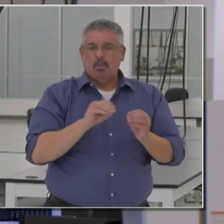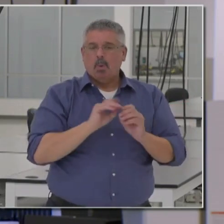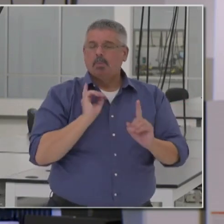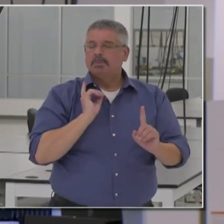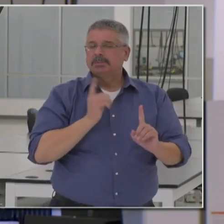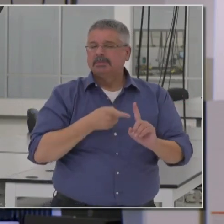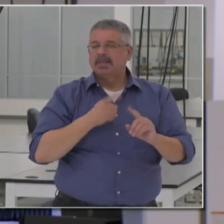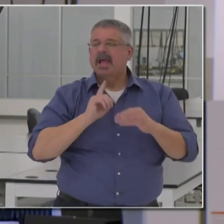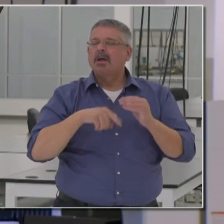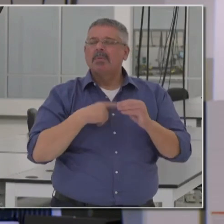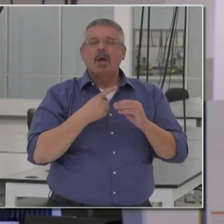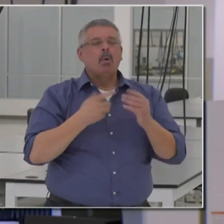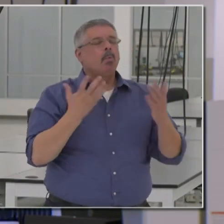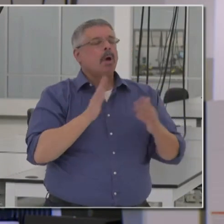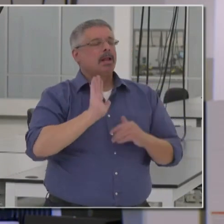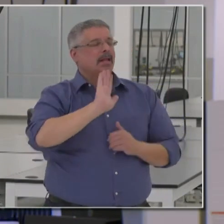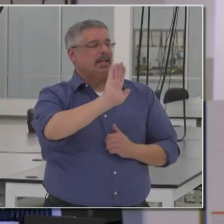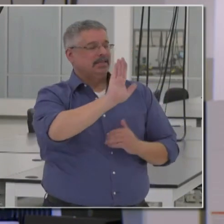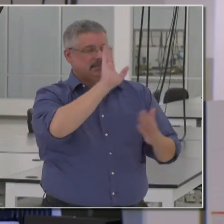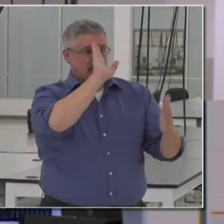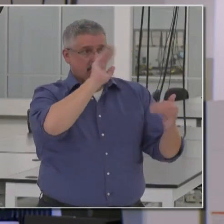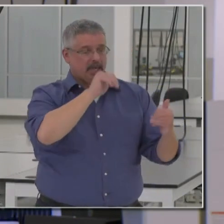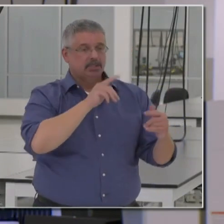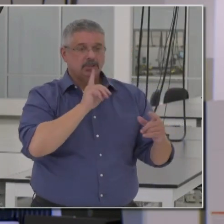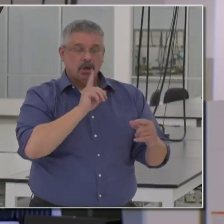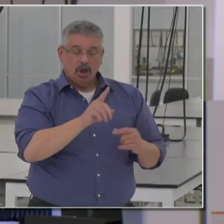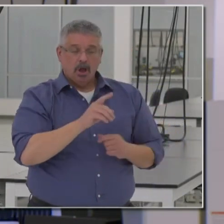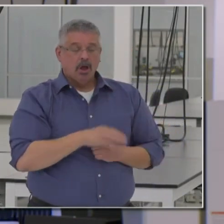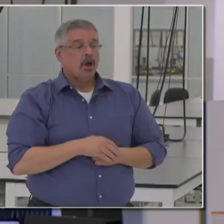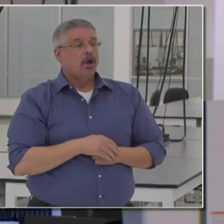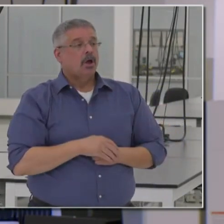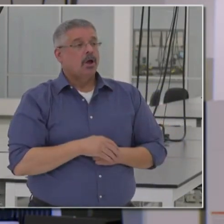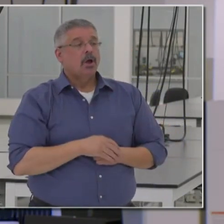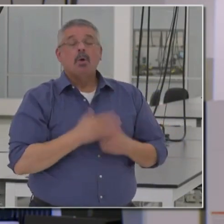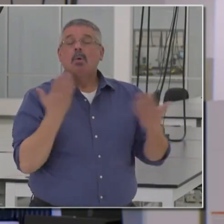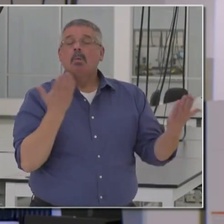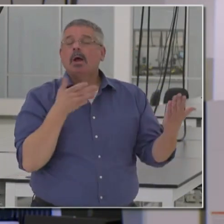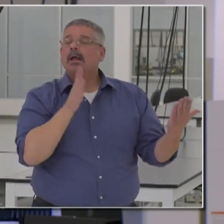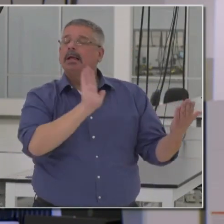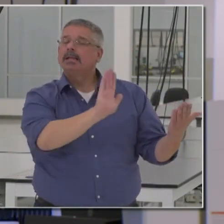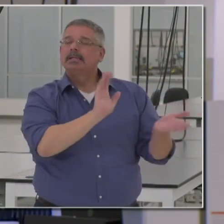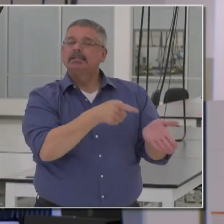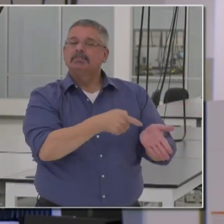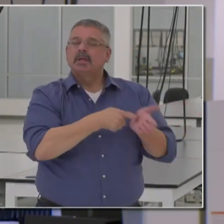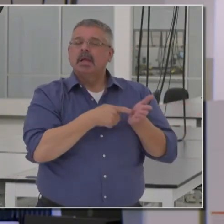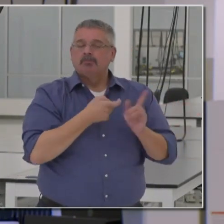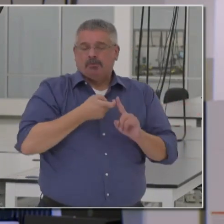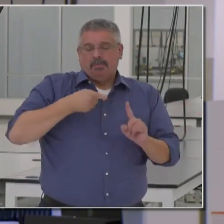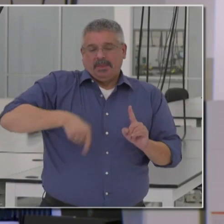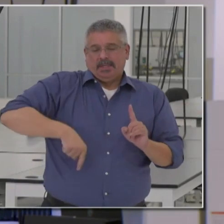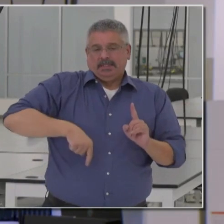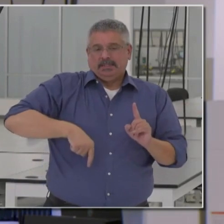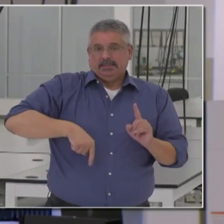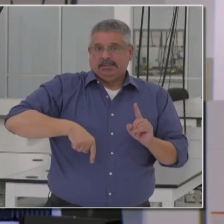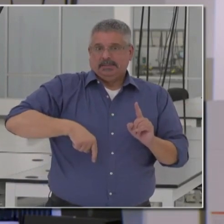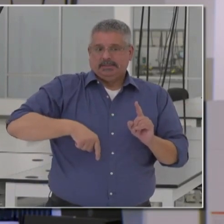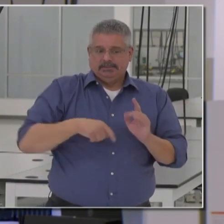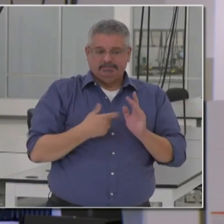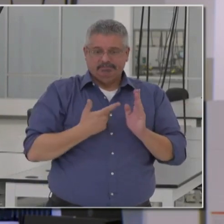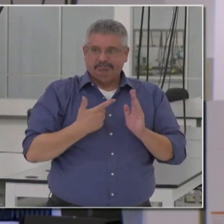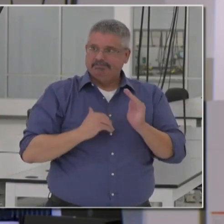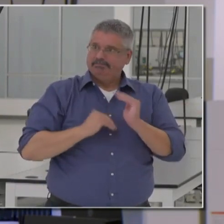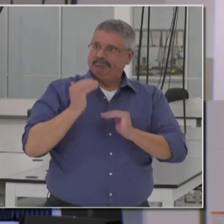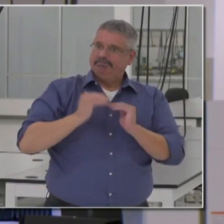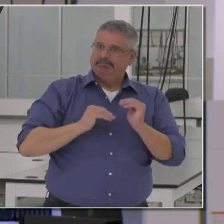specifically about what his expectations are and what he is demanding of this state in terms of